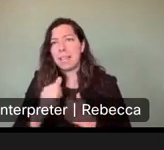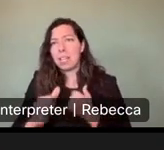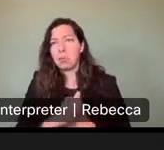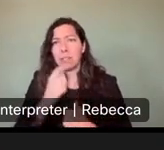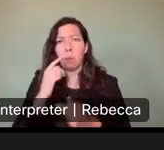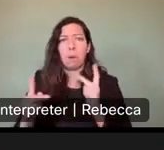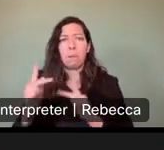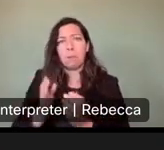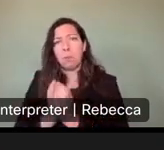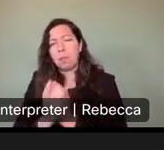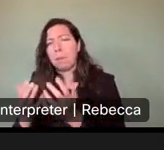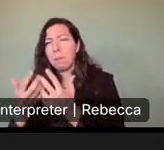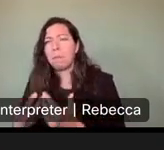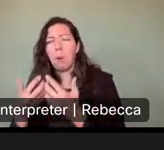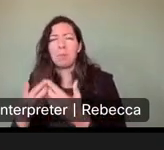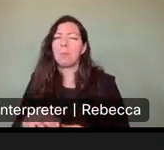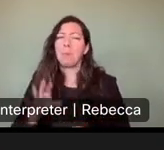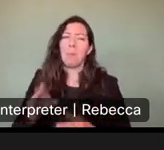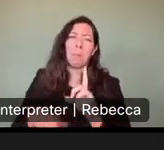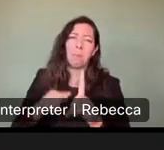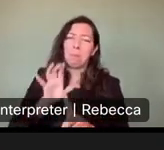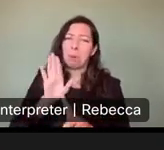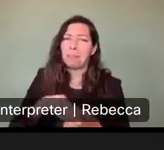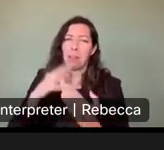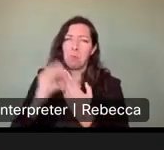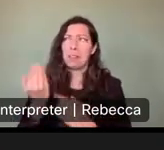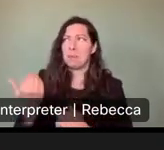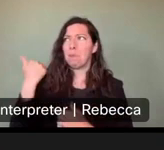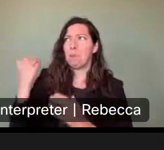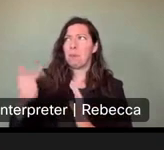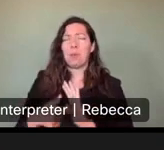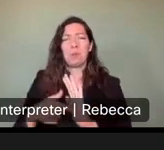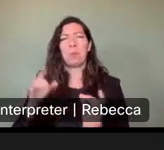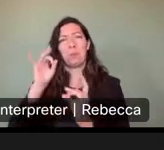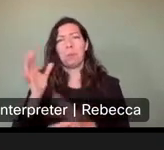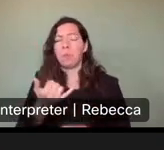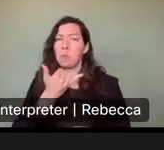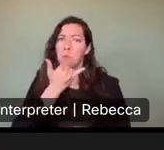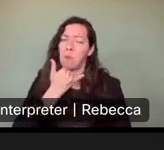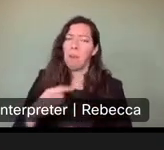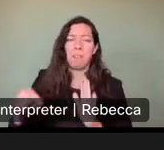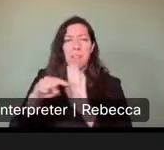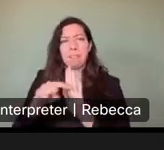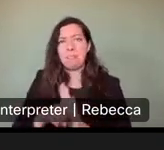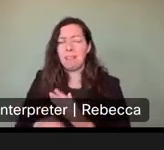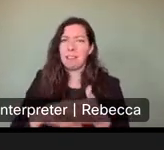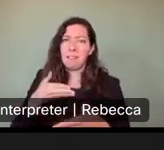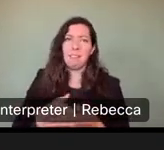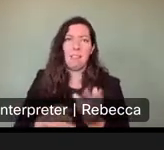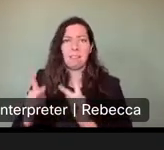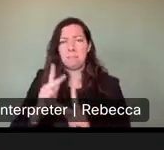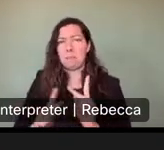users. And offers no constructive education for paddlers other than seek professional instruction elsewhere.